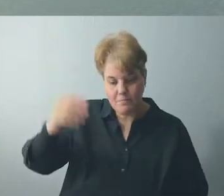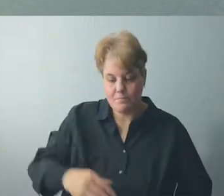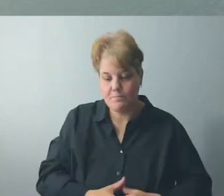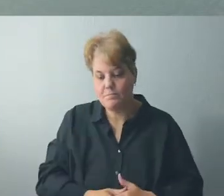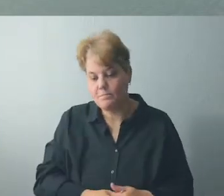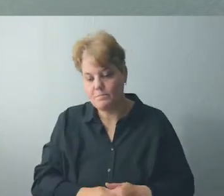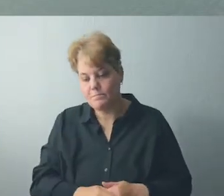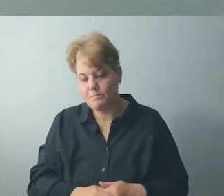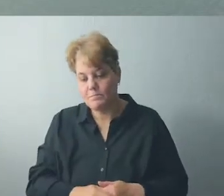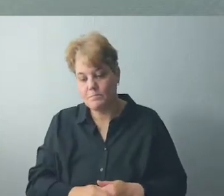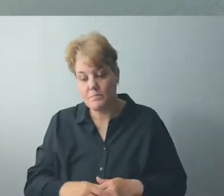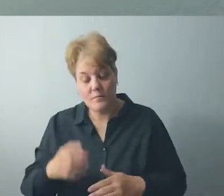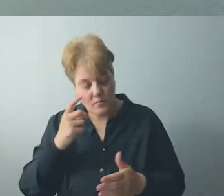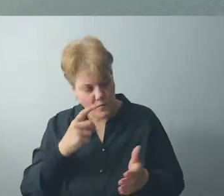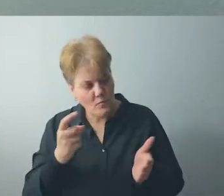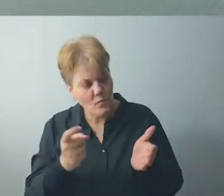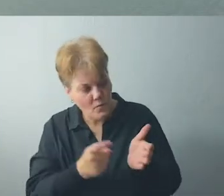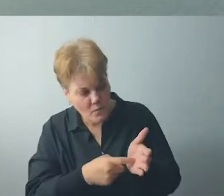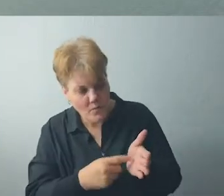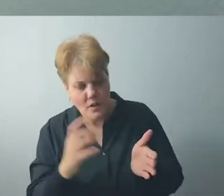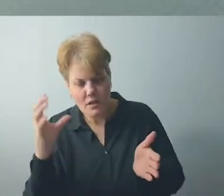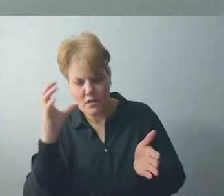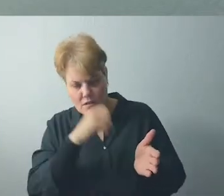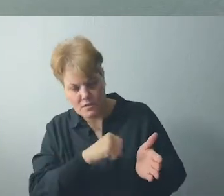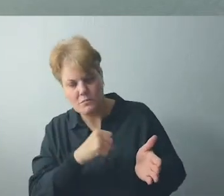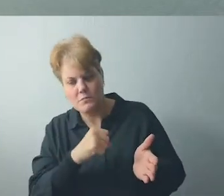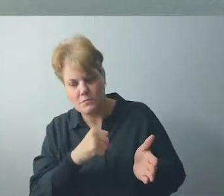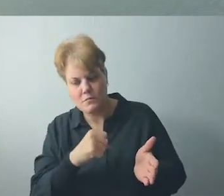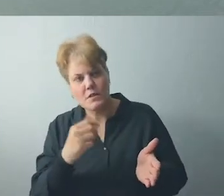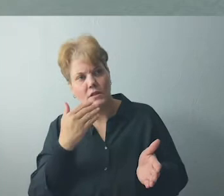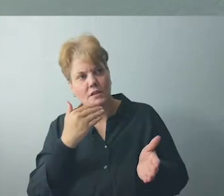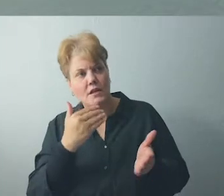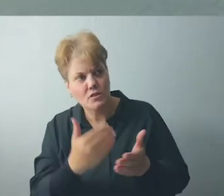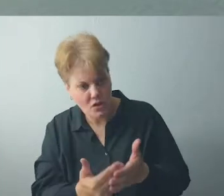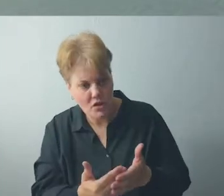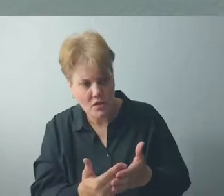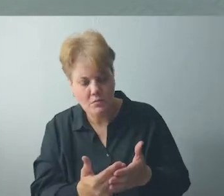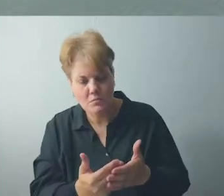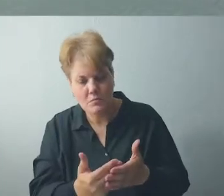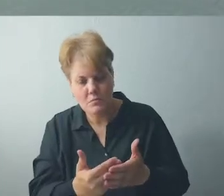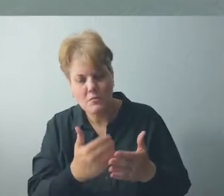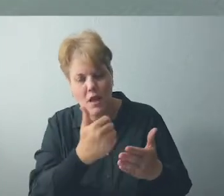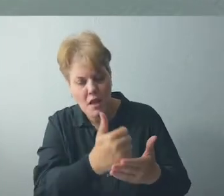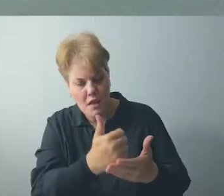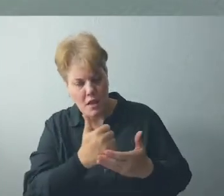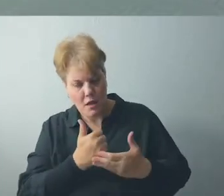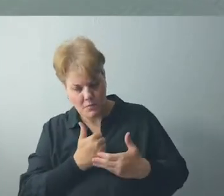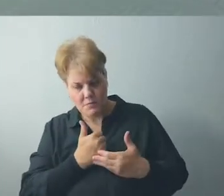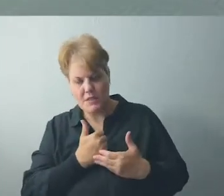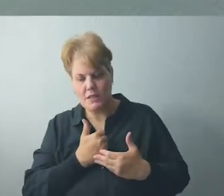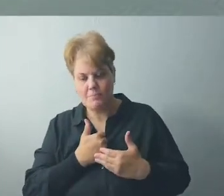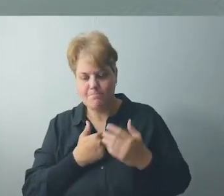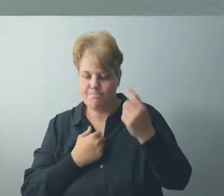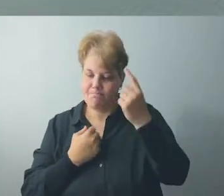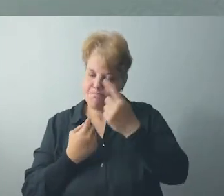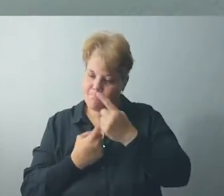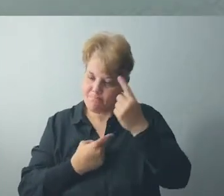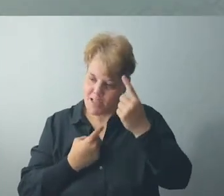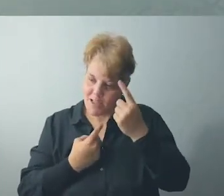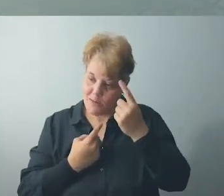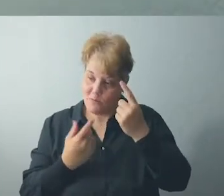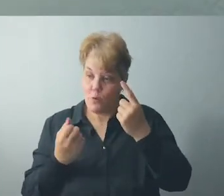being affected by those prejudices because they have been away from me to help me think or to help me drive my car.